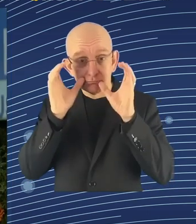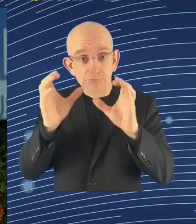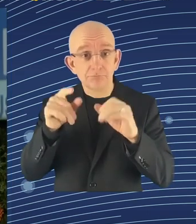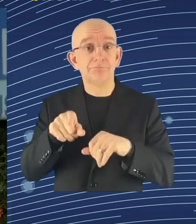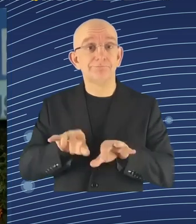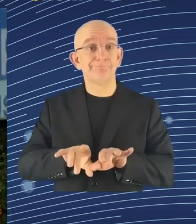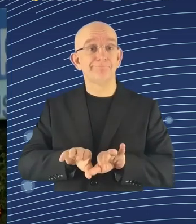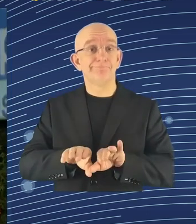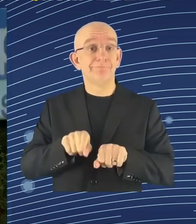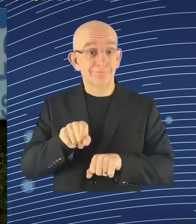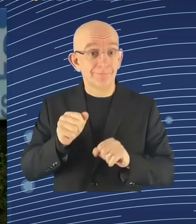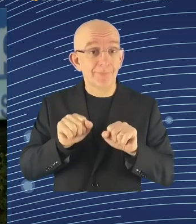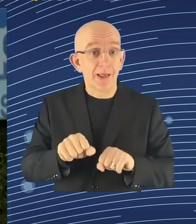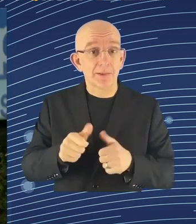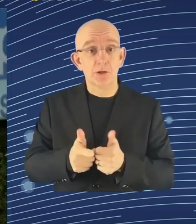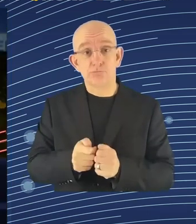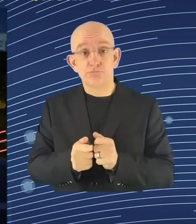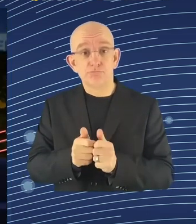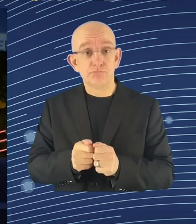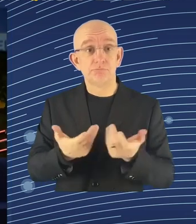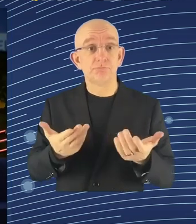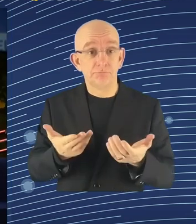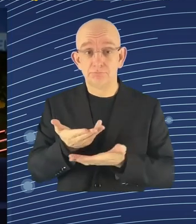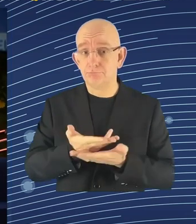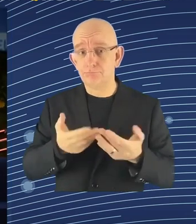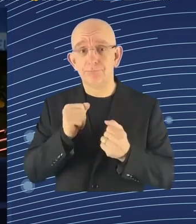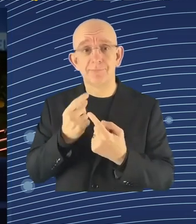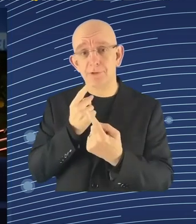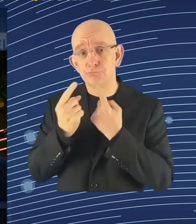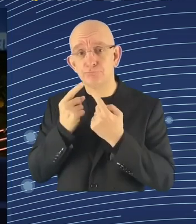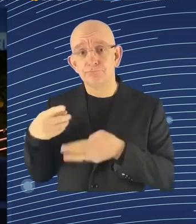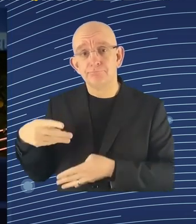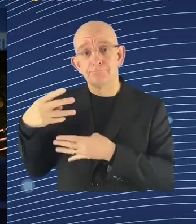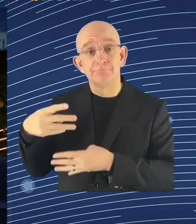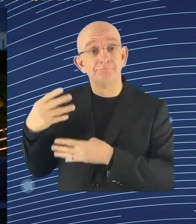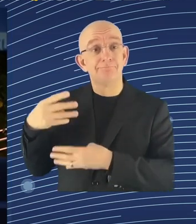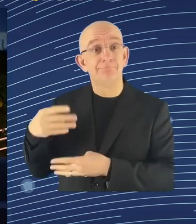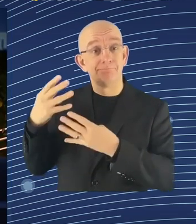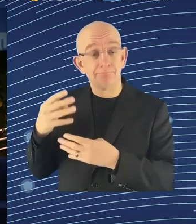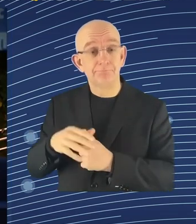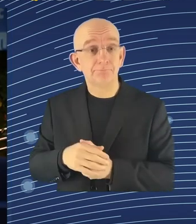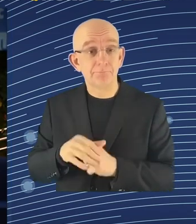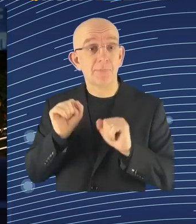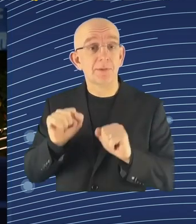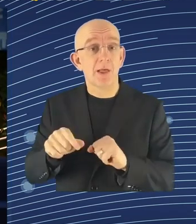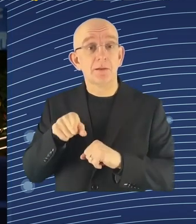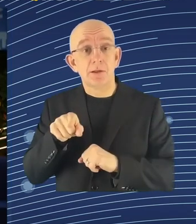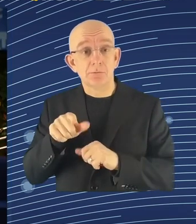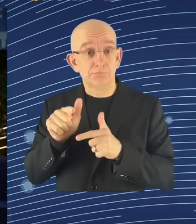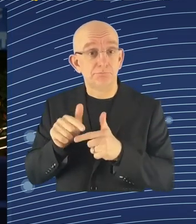experiences at the forum in social media, you can use the hashtag EUSocialForum, you can also see it on the screen.